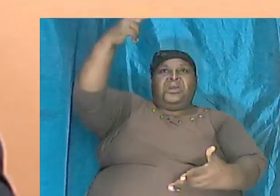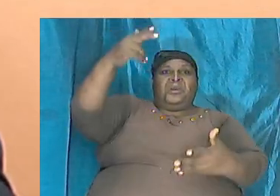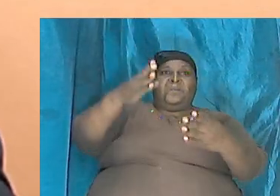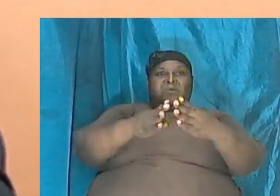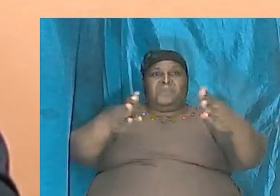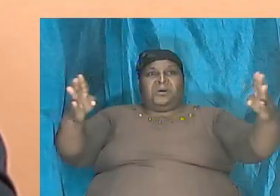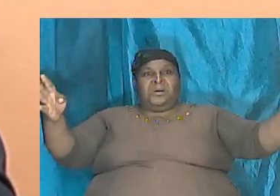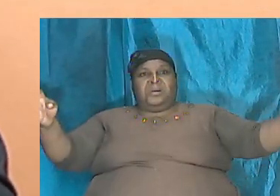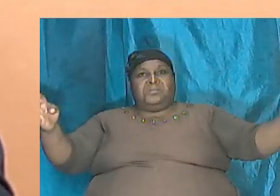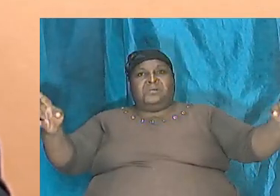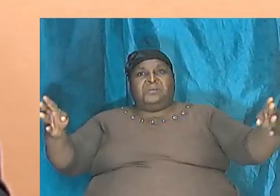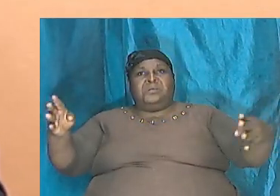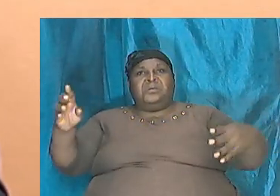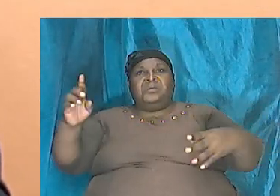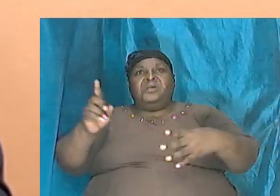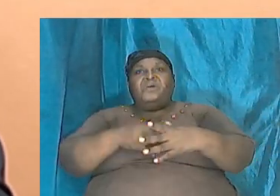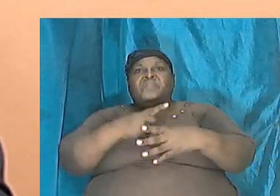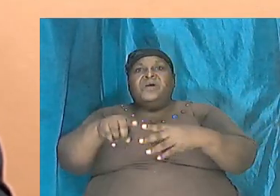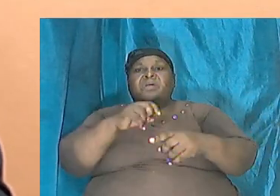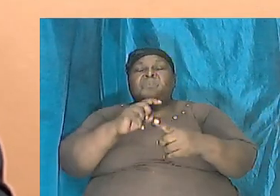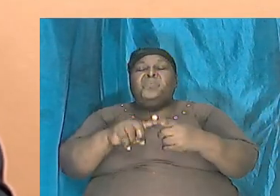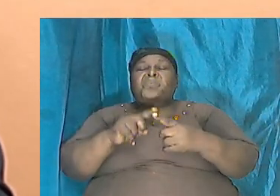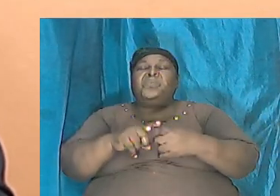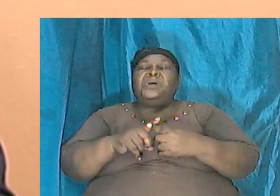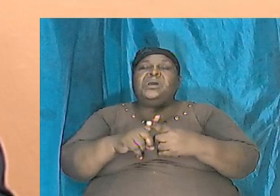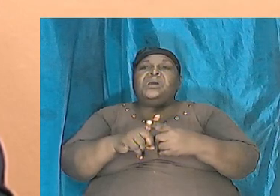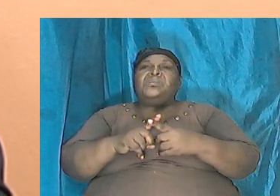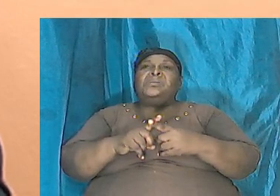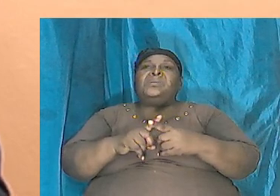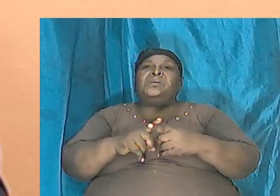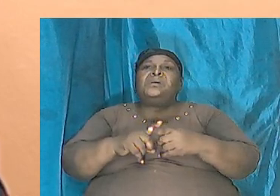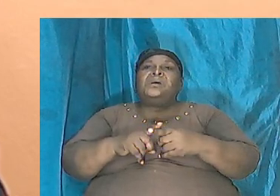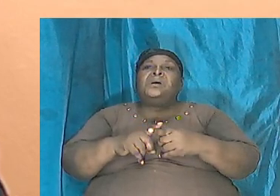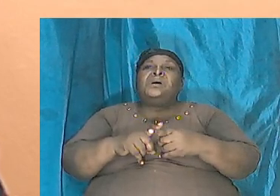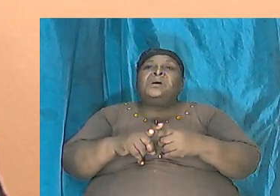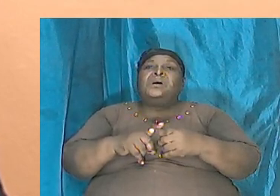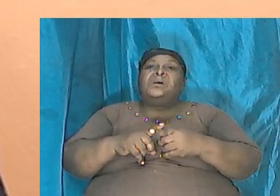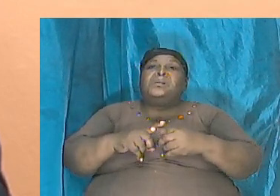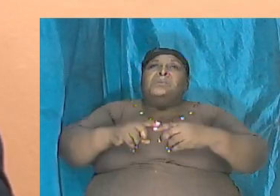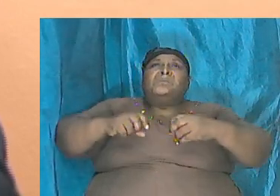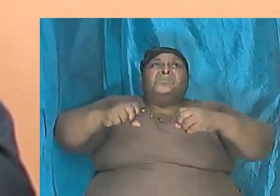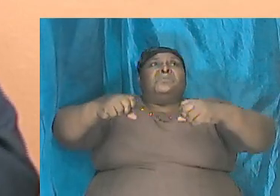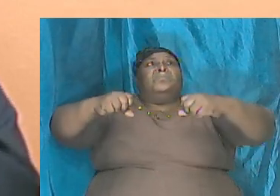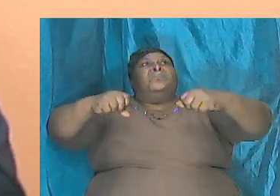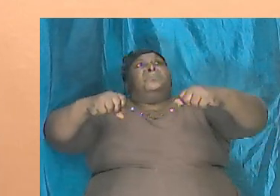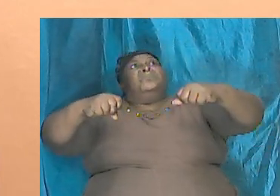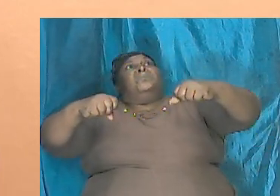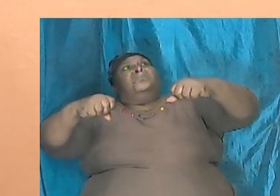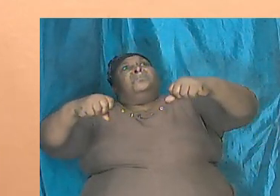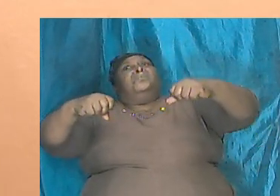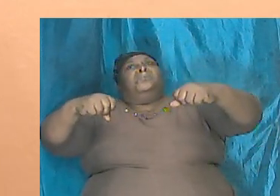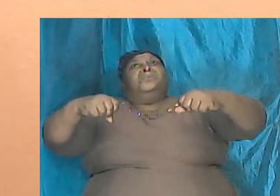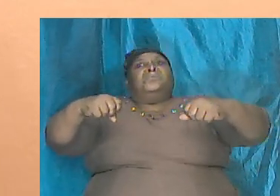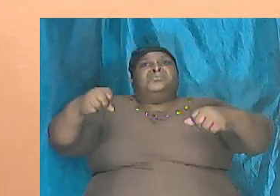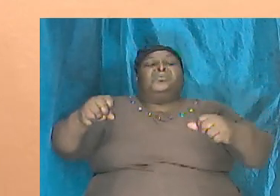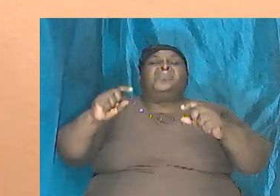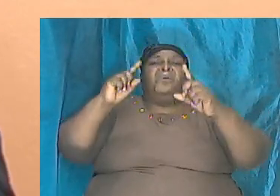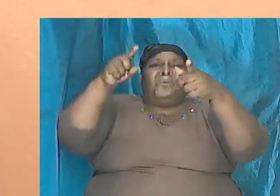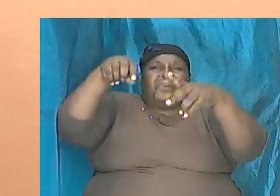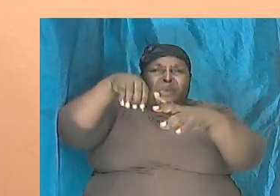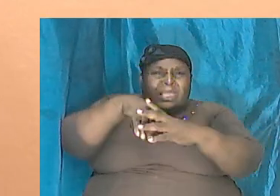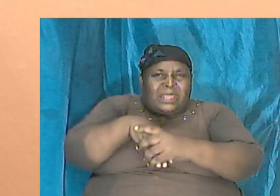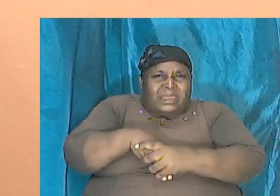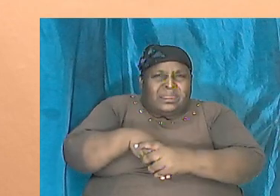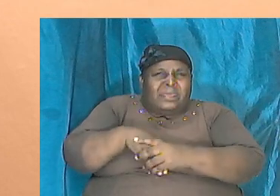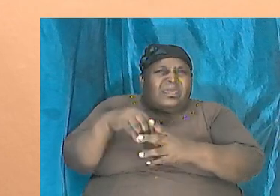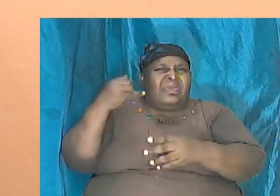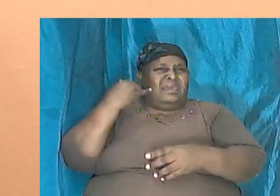then when time for the dinosaur to go in we not when make adult dinosaur go in if I